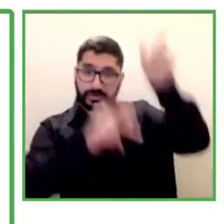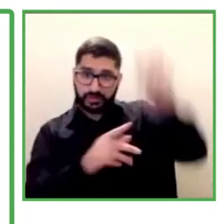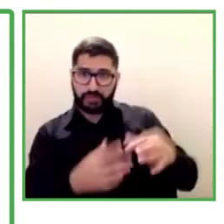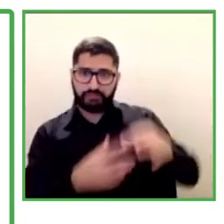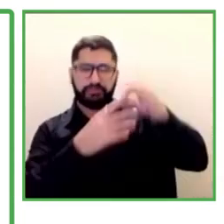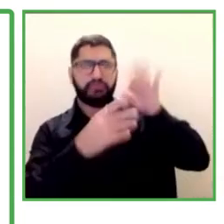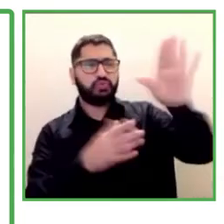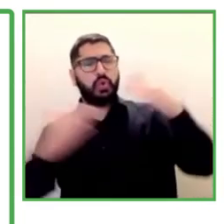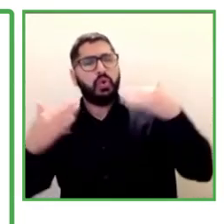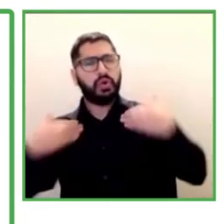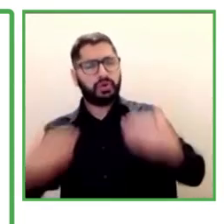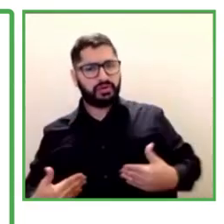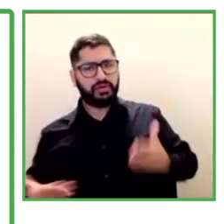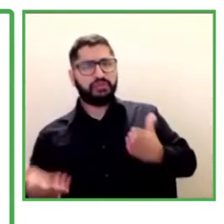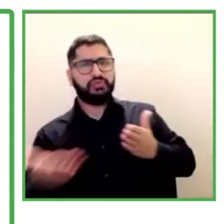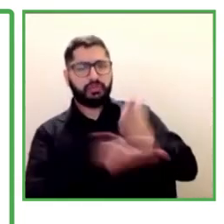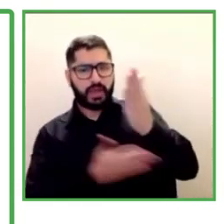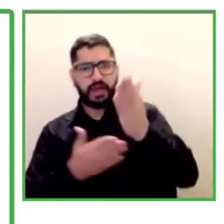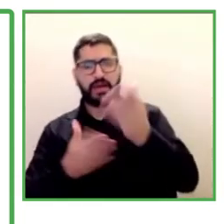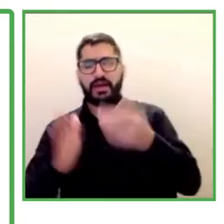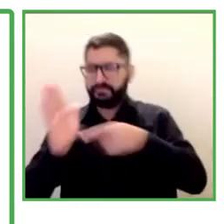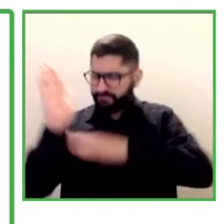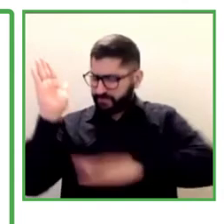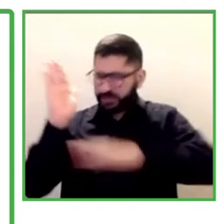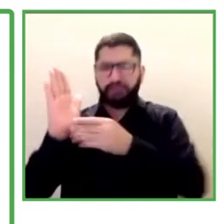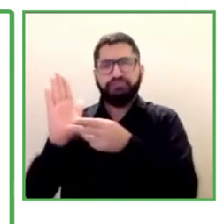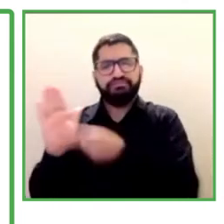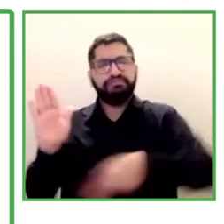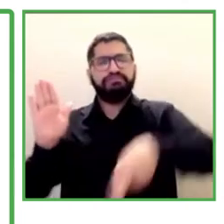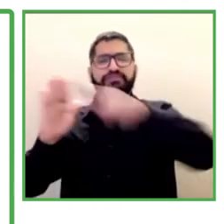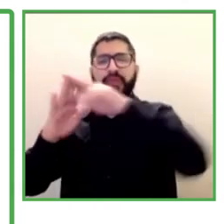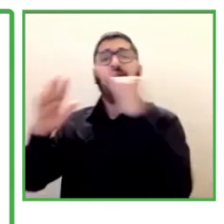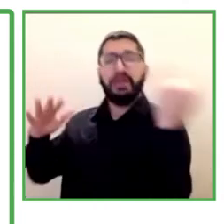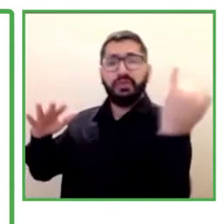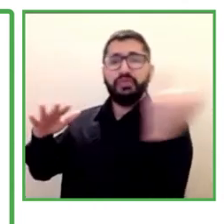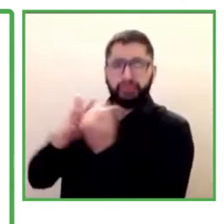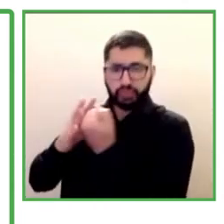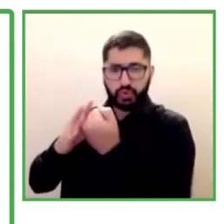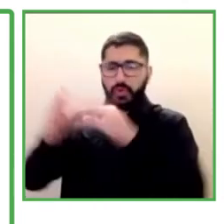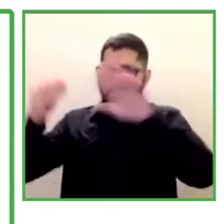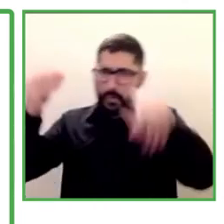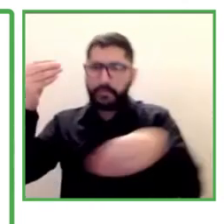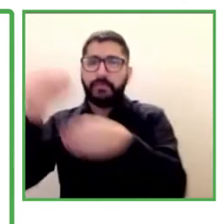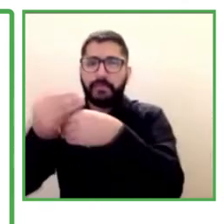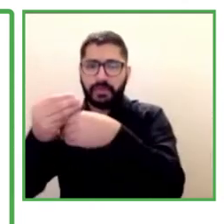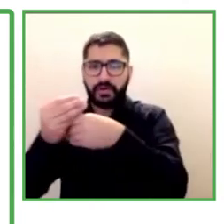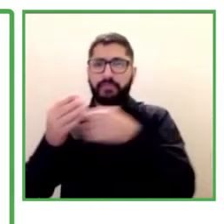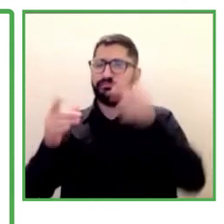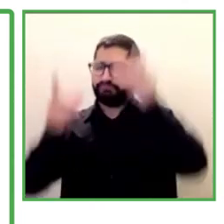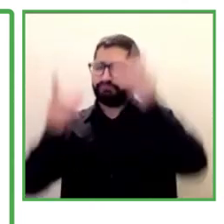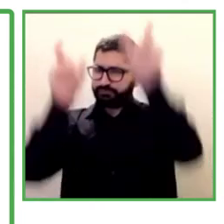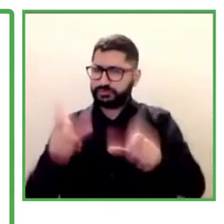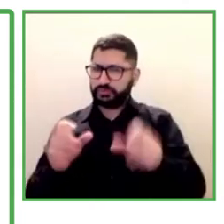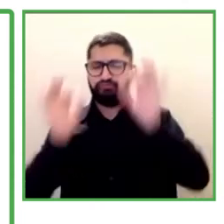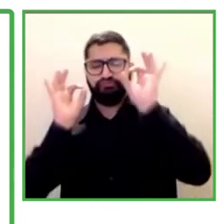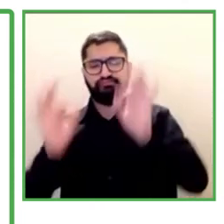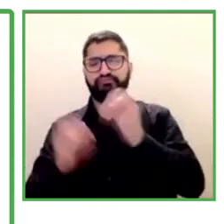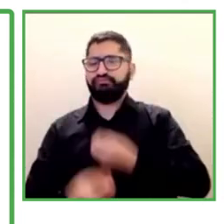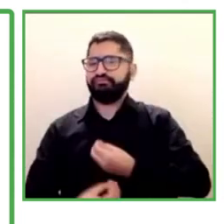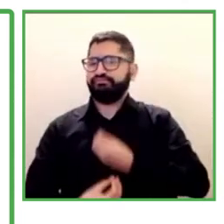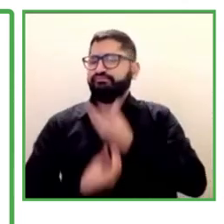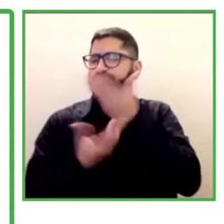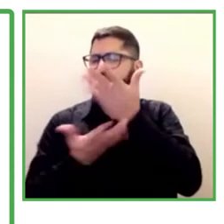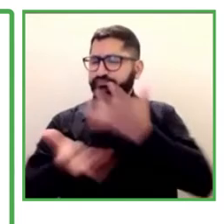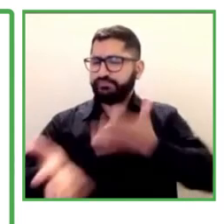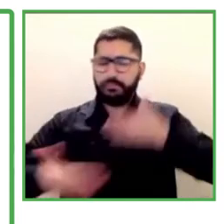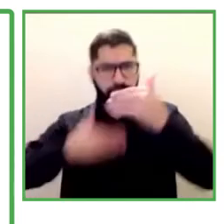on the rehabilitation. In the first part, the voice of the person is specifically in the solutions